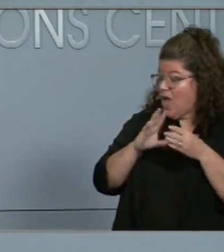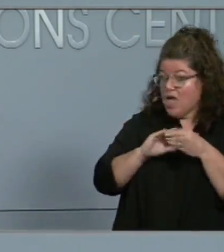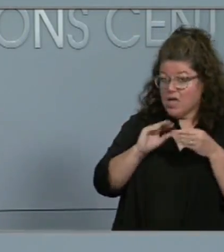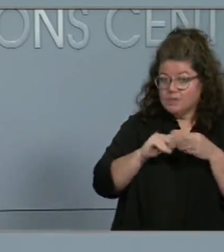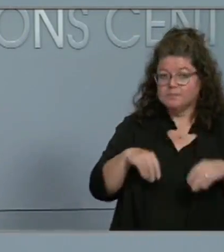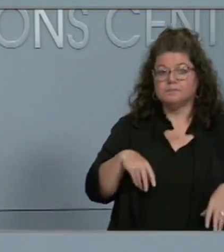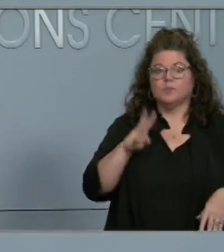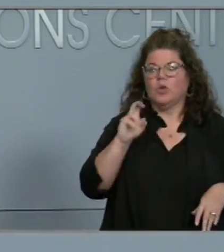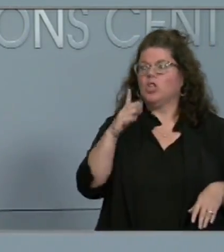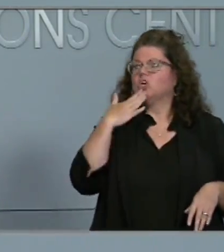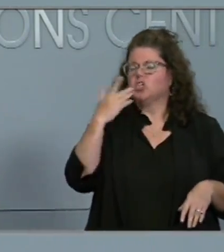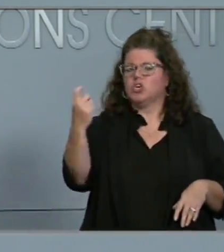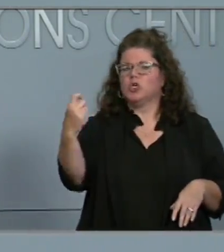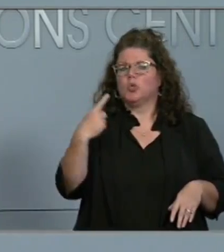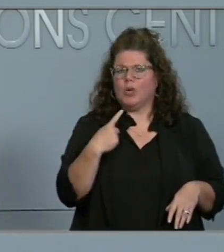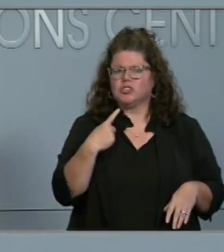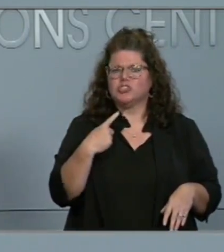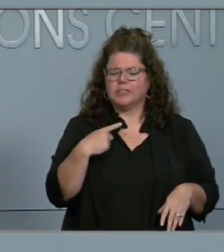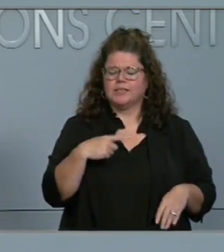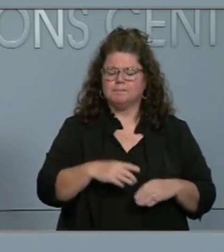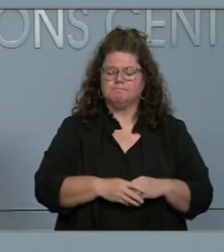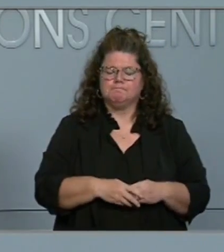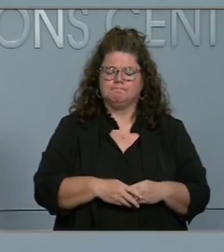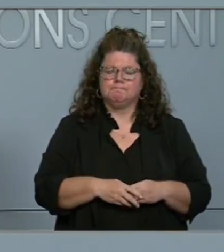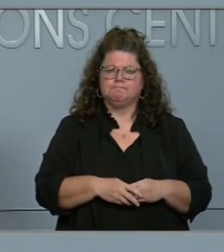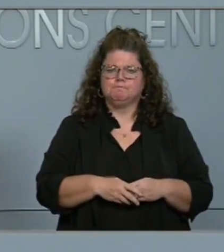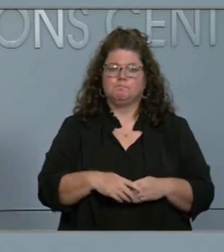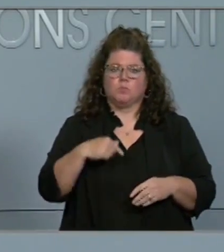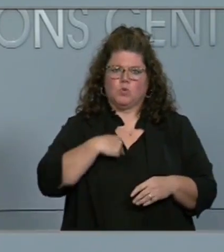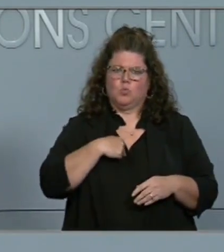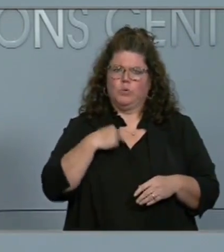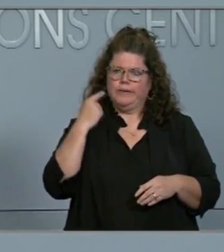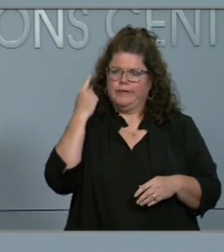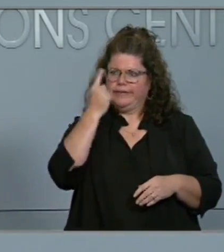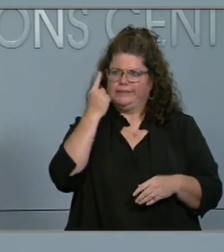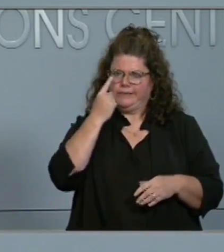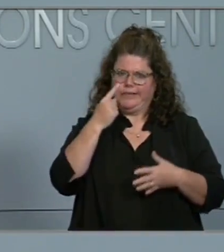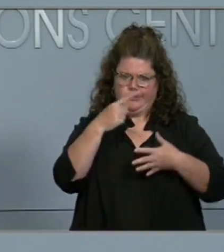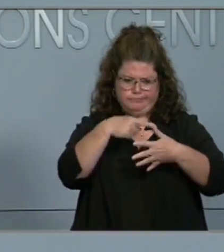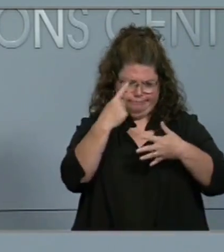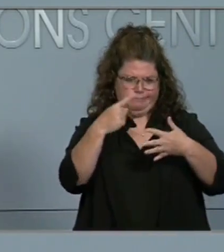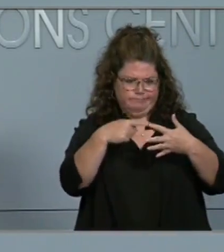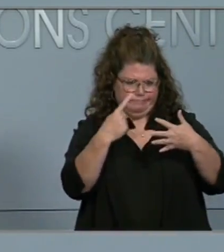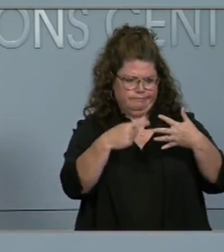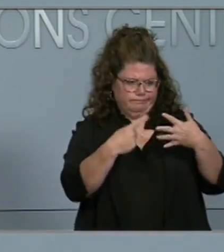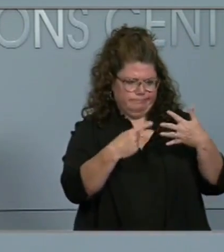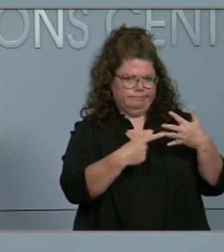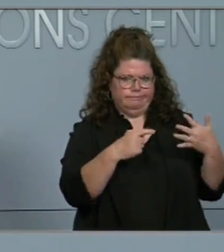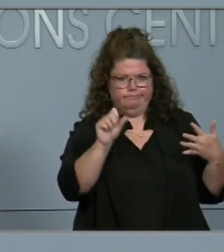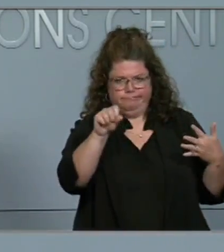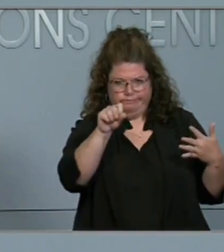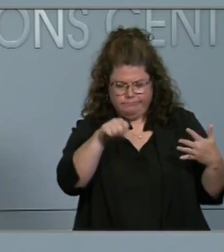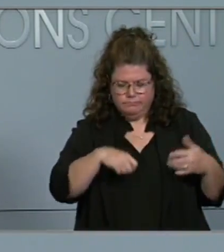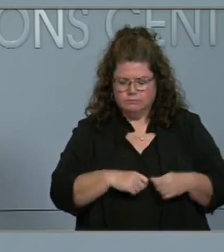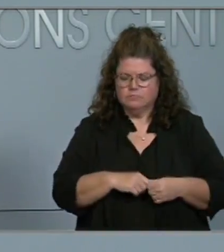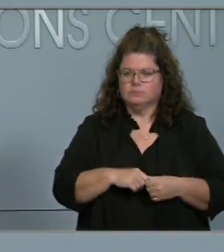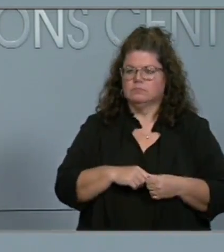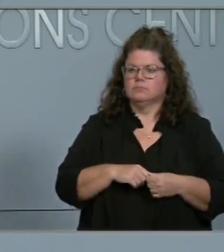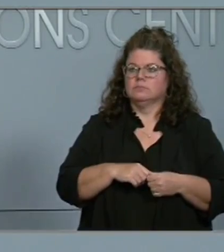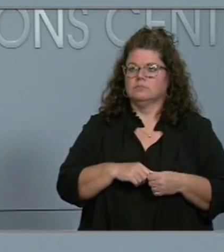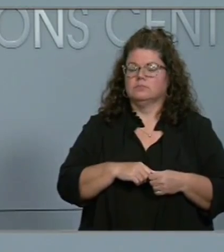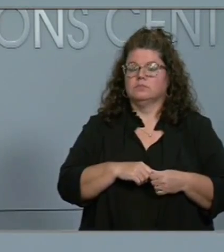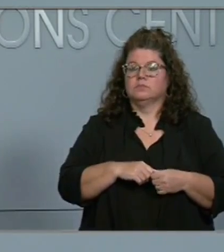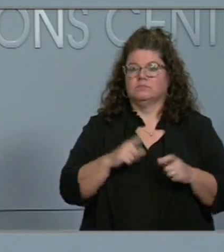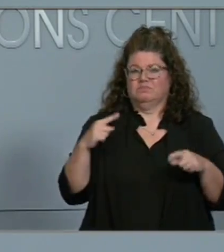I think a great question, Gary. I think a couple other things to mention in addition to what the governor said. While we have not had